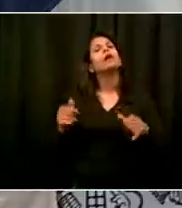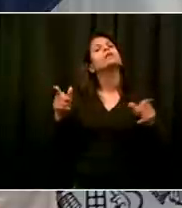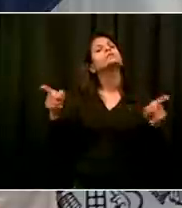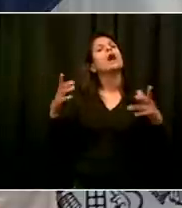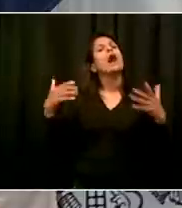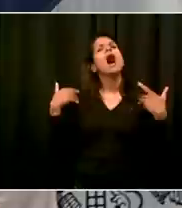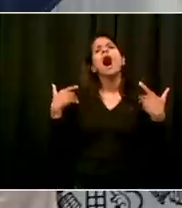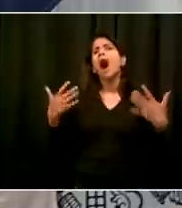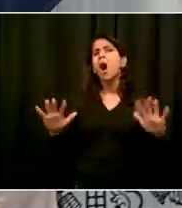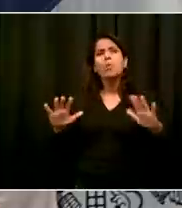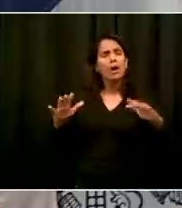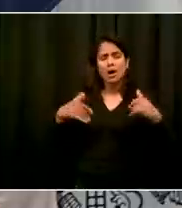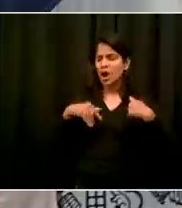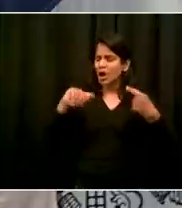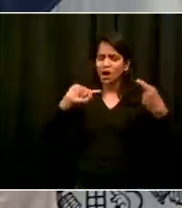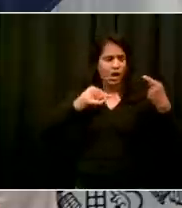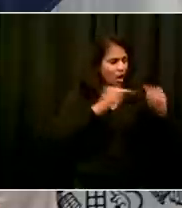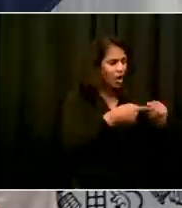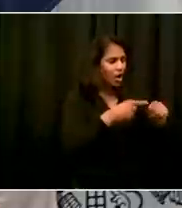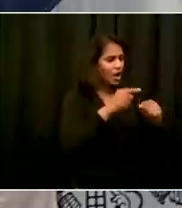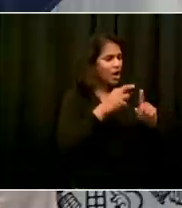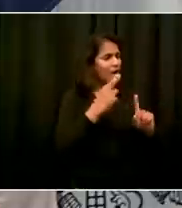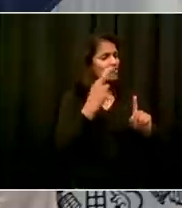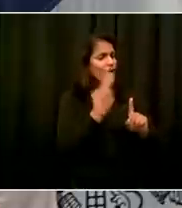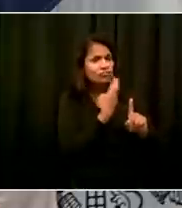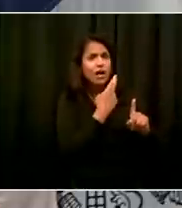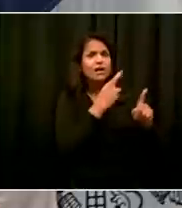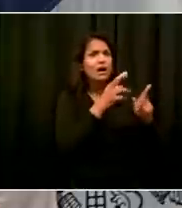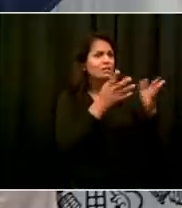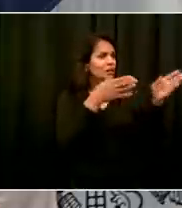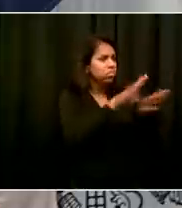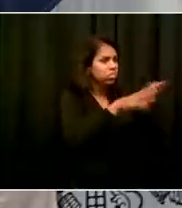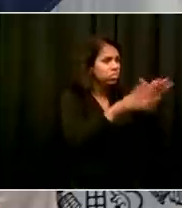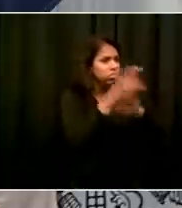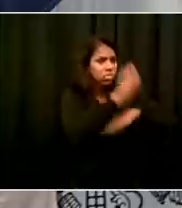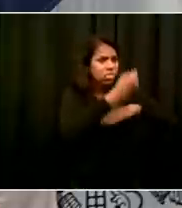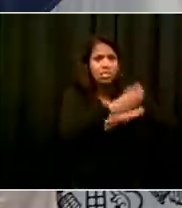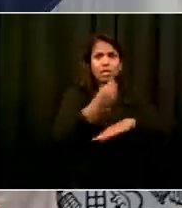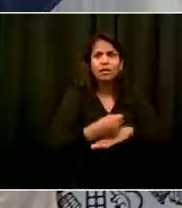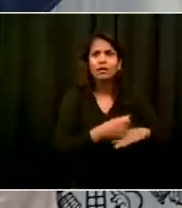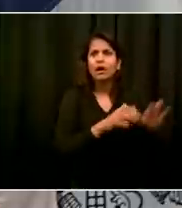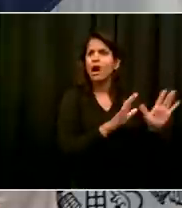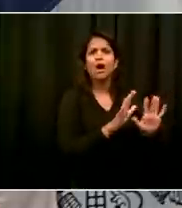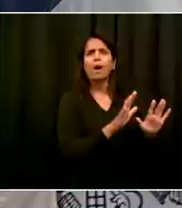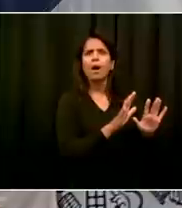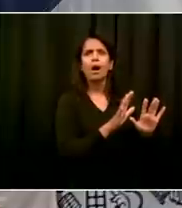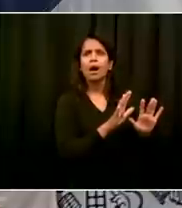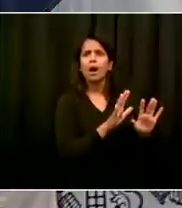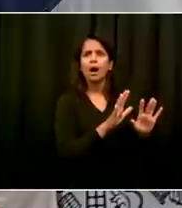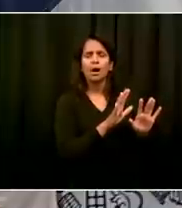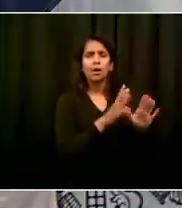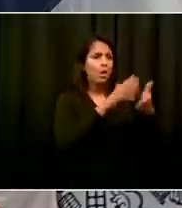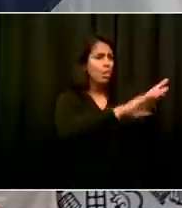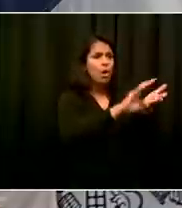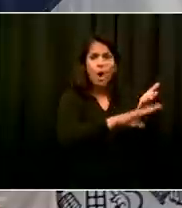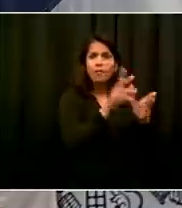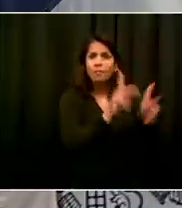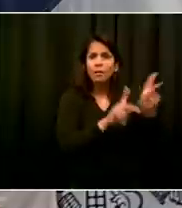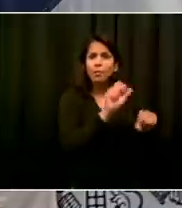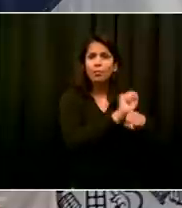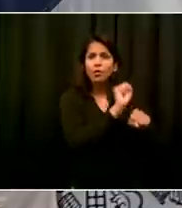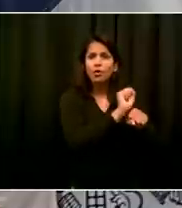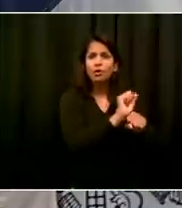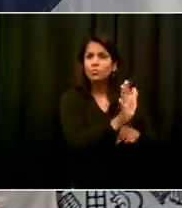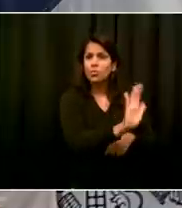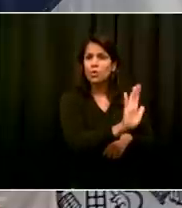or shut down a business that may not survive if it's shut down. But that said, with the challenge we're facing